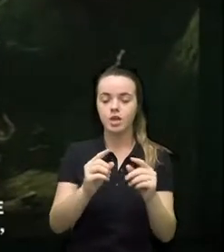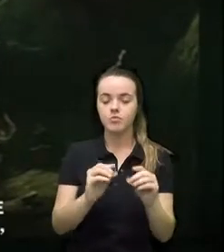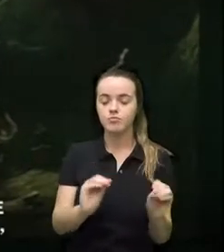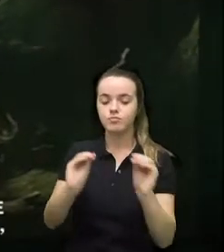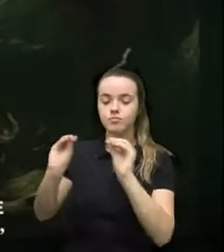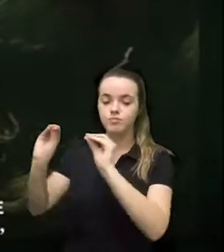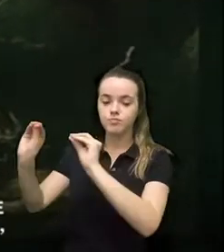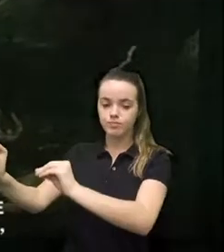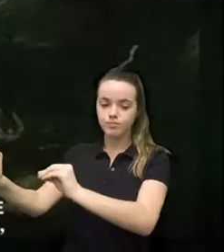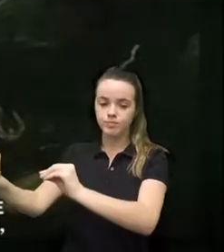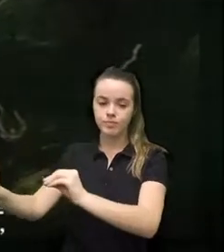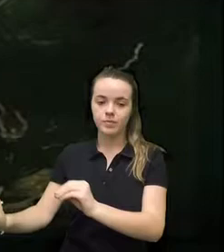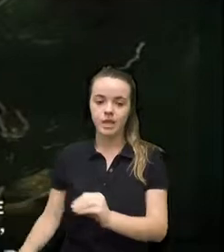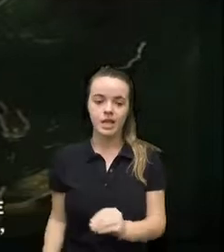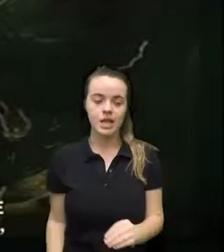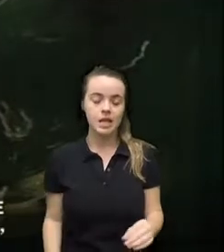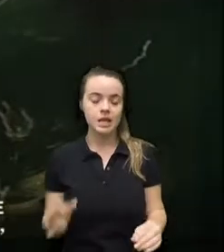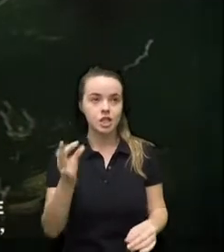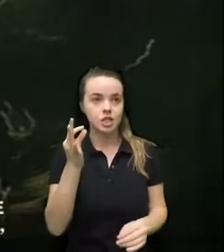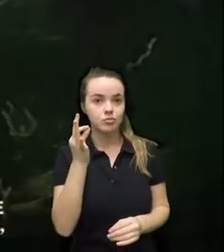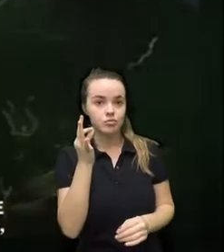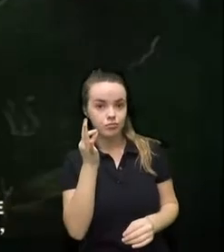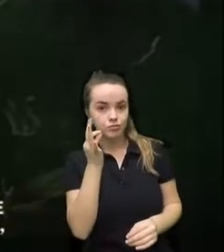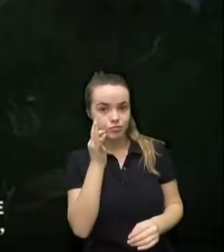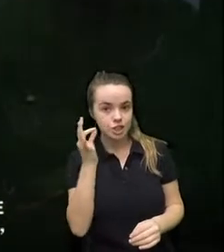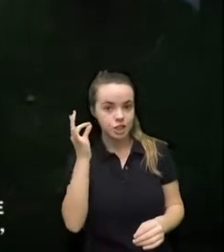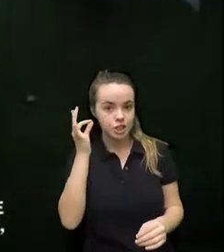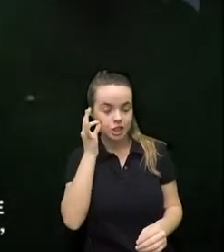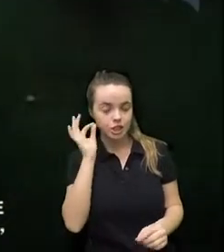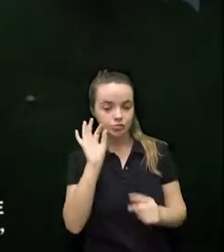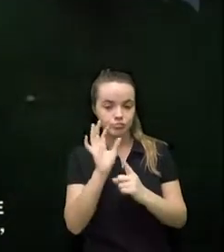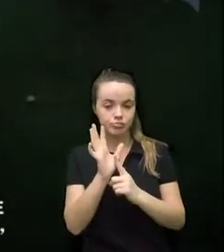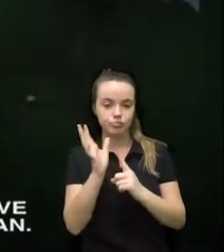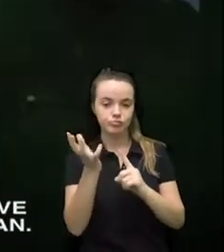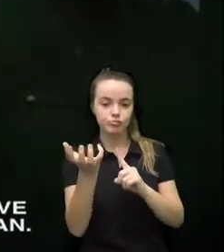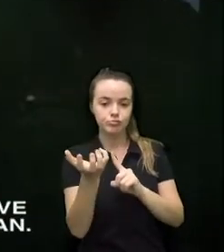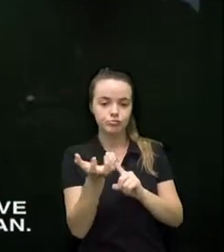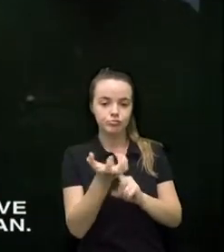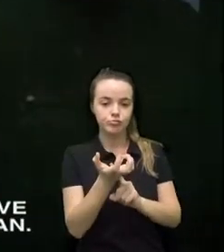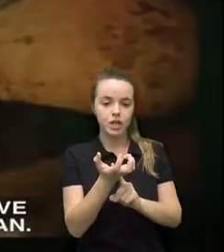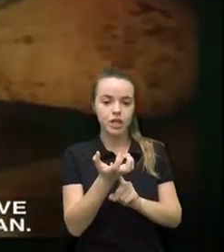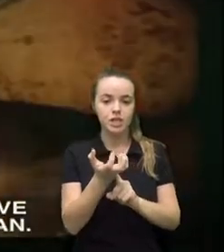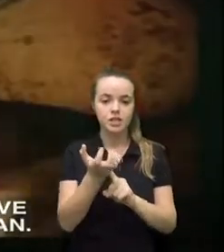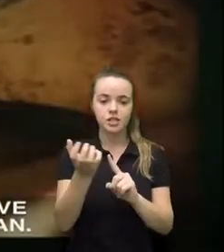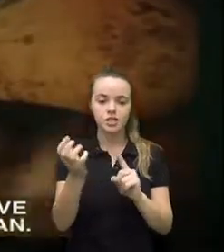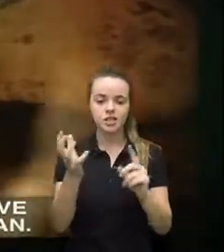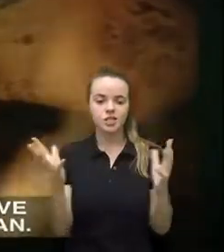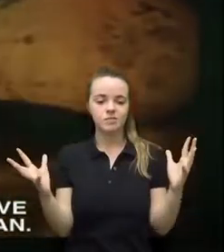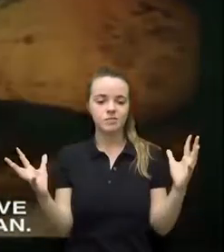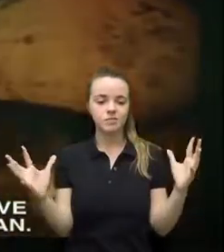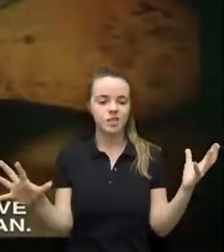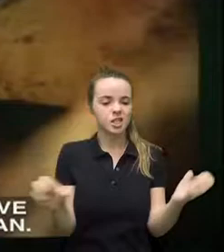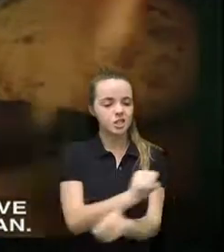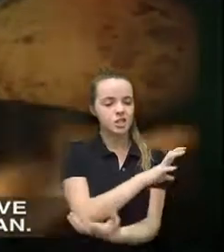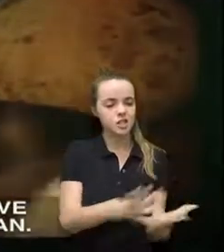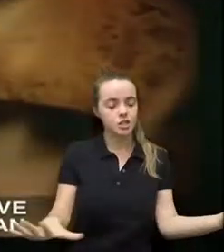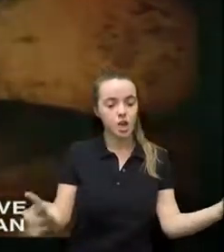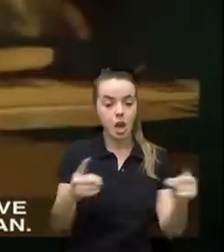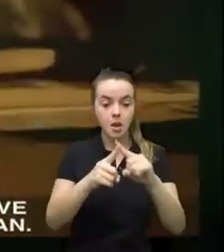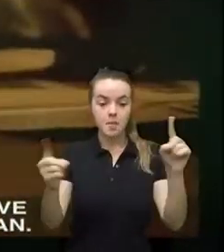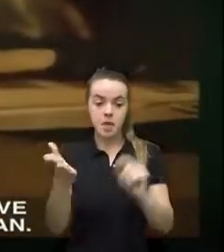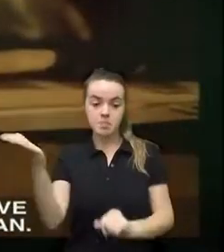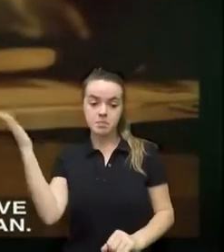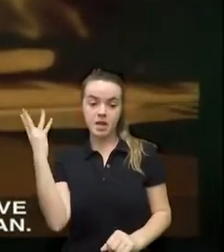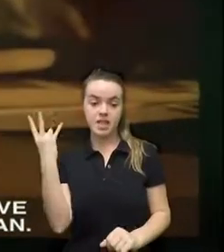in time this will decimate Native American culture but in 1783 most Indians